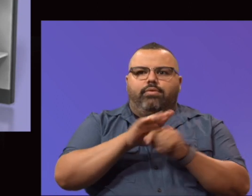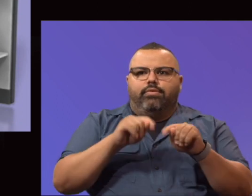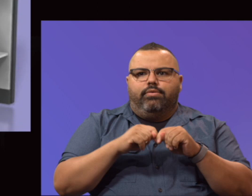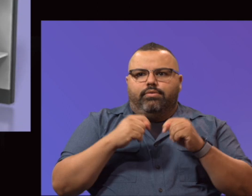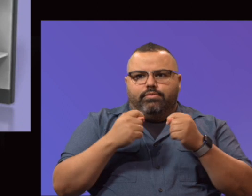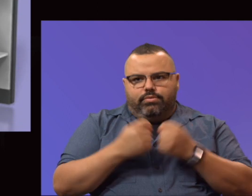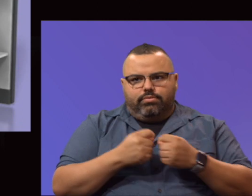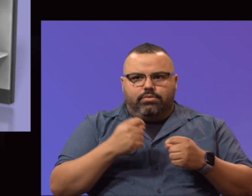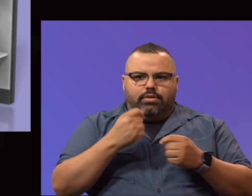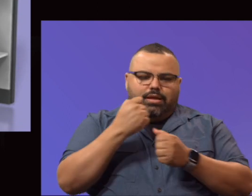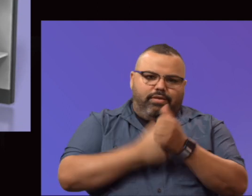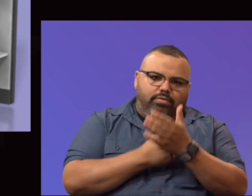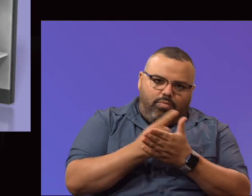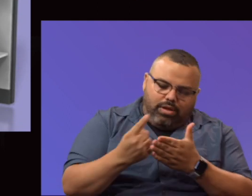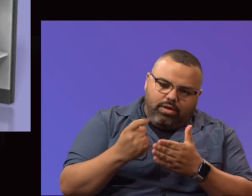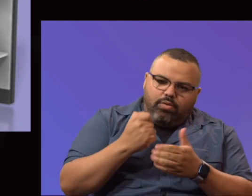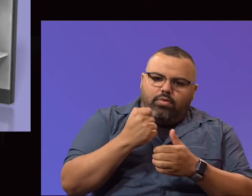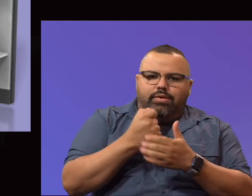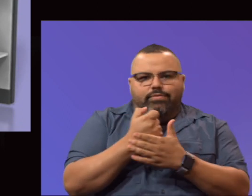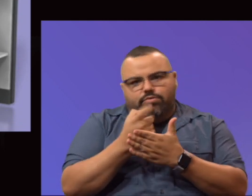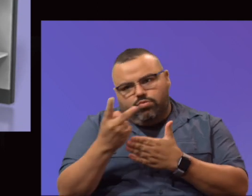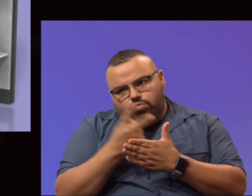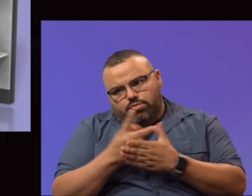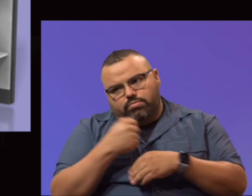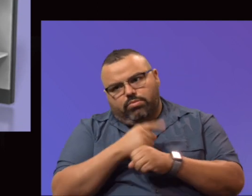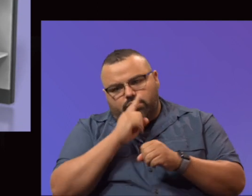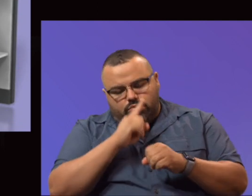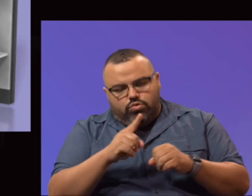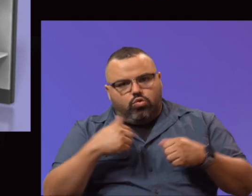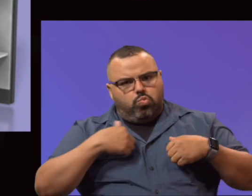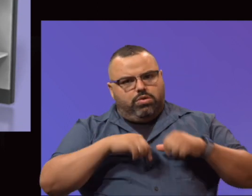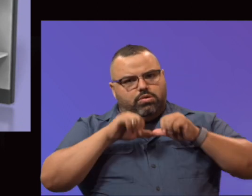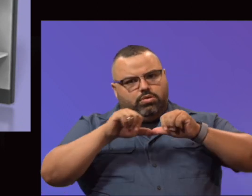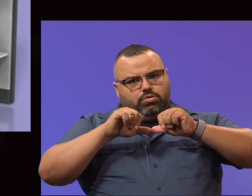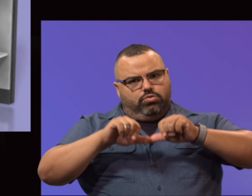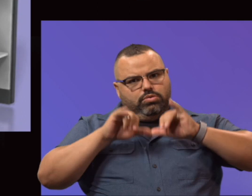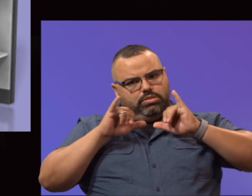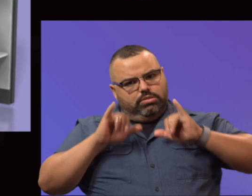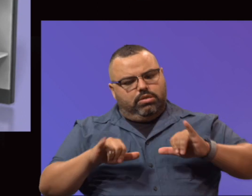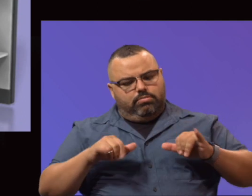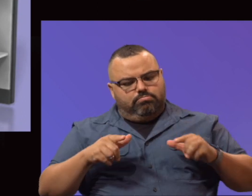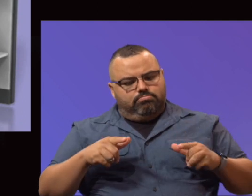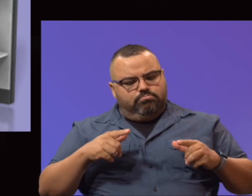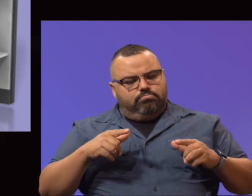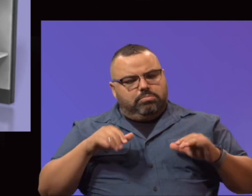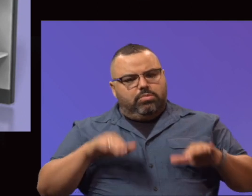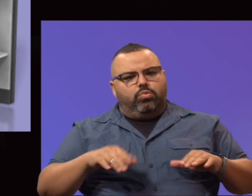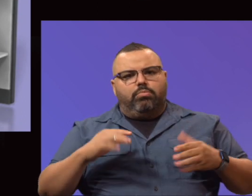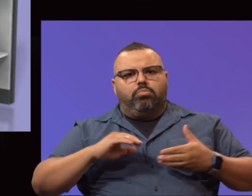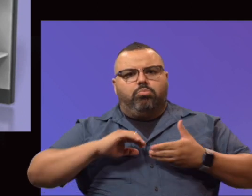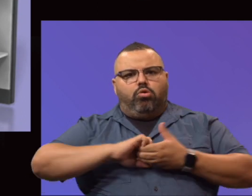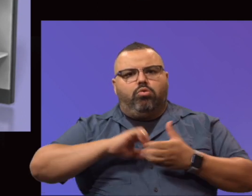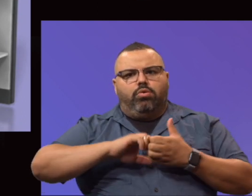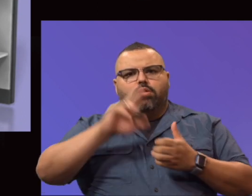every other week to make sure that we're continuing to stay on solid ground. We even partnered with UTEP twice early